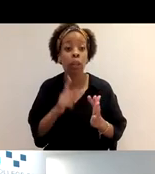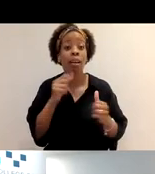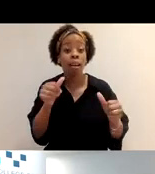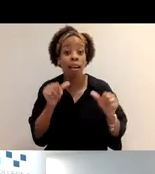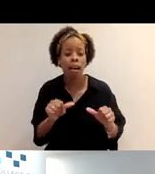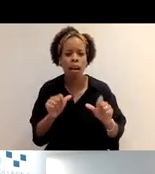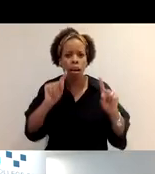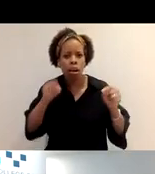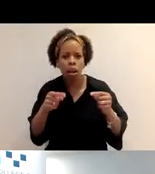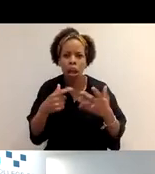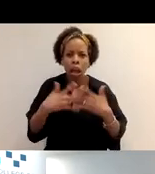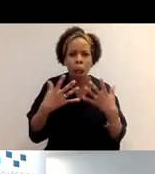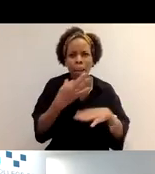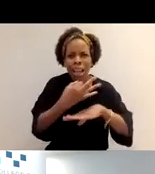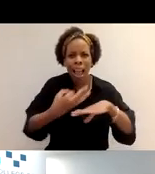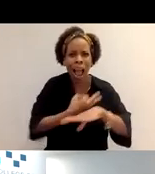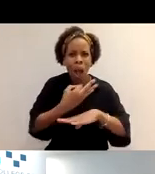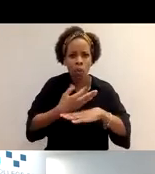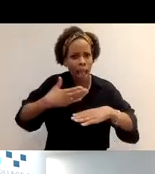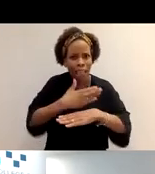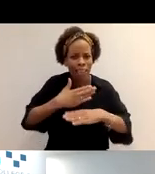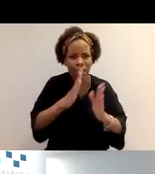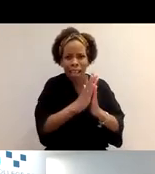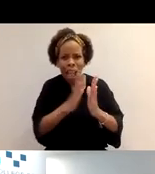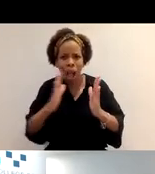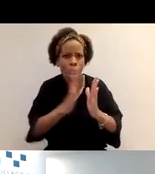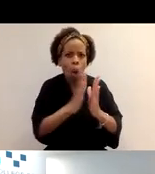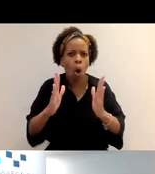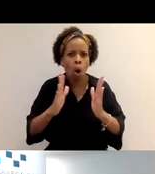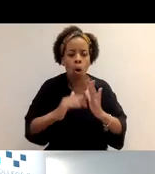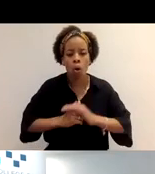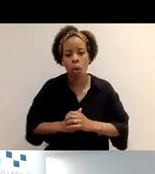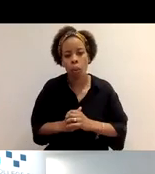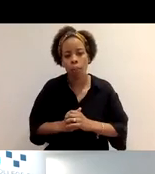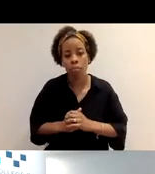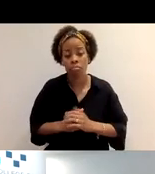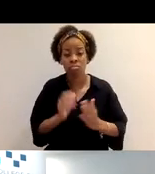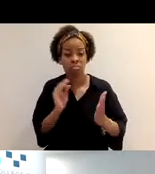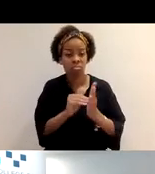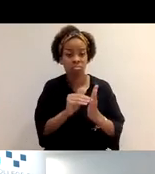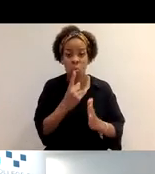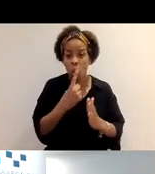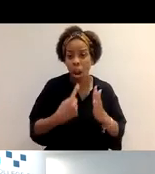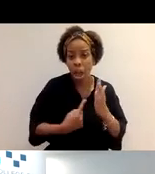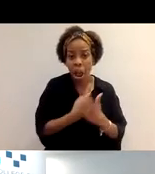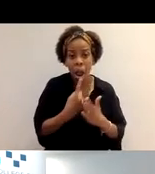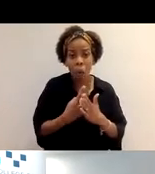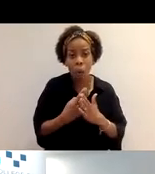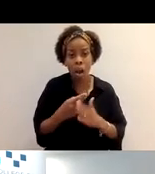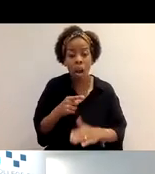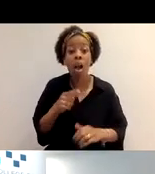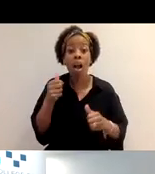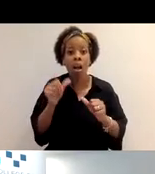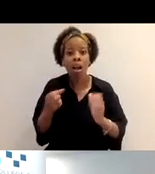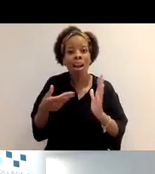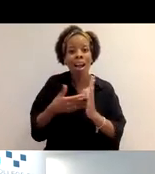So that's kind of how long the activity took you. So you can put an hour and then 15 minute intervals as